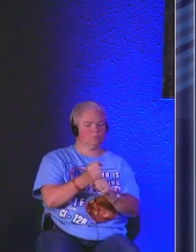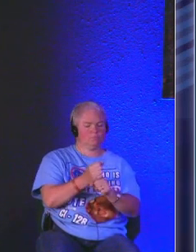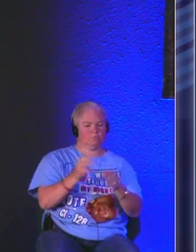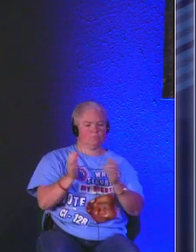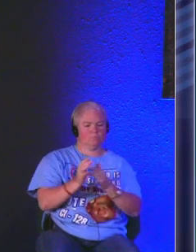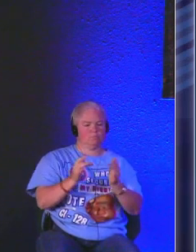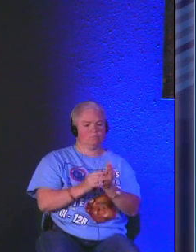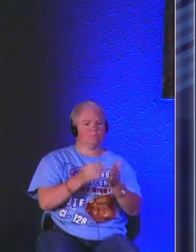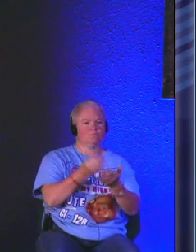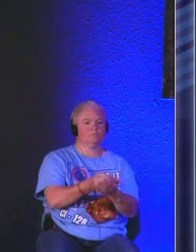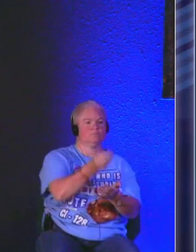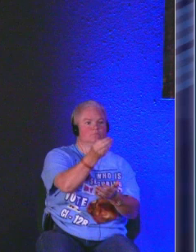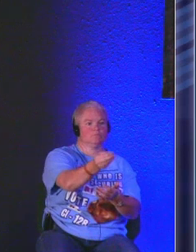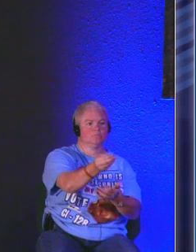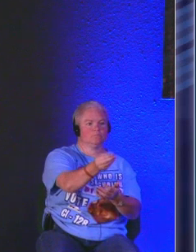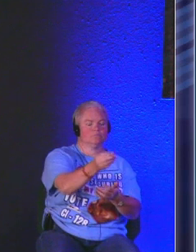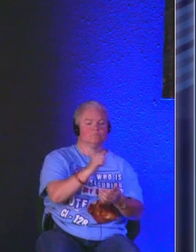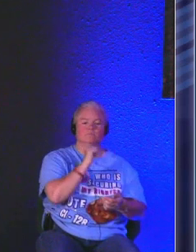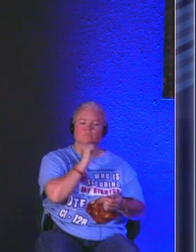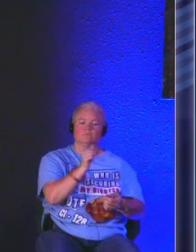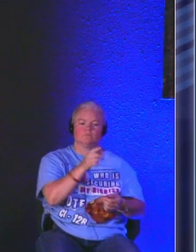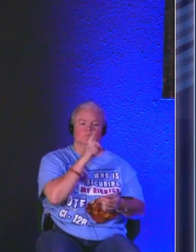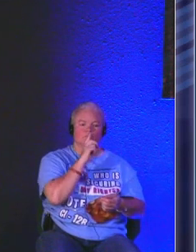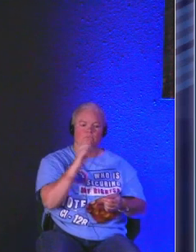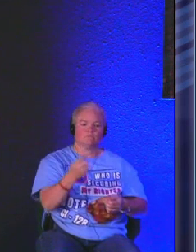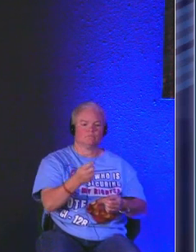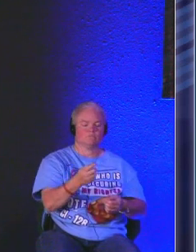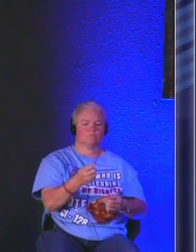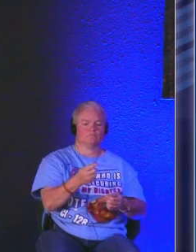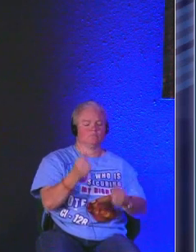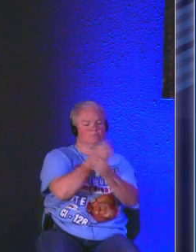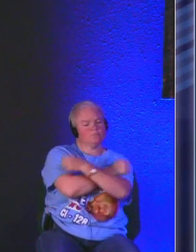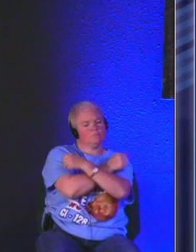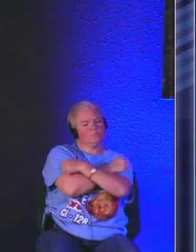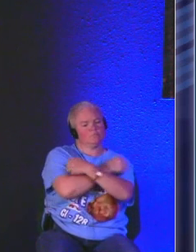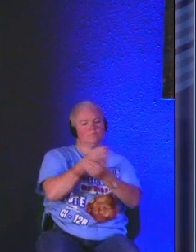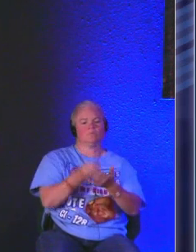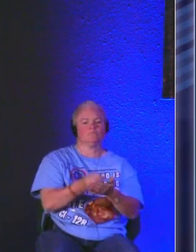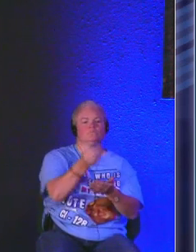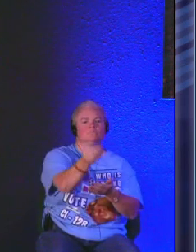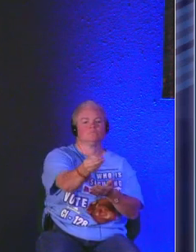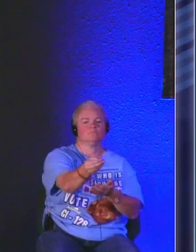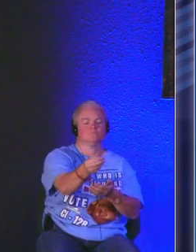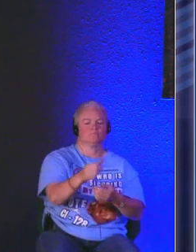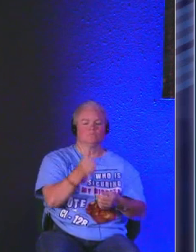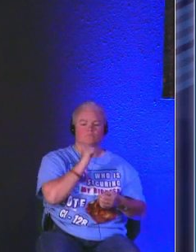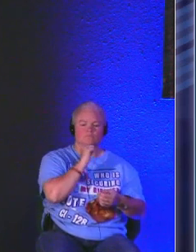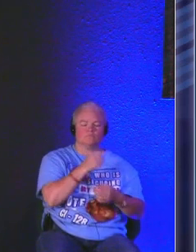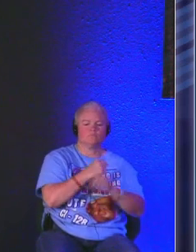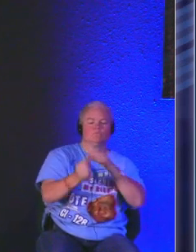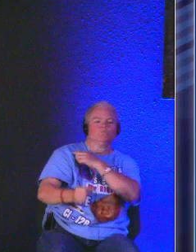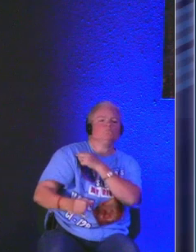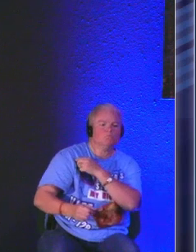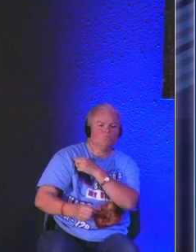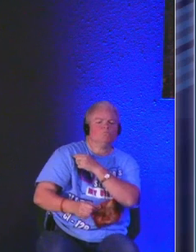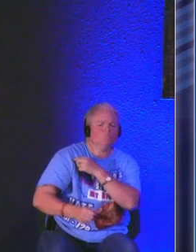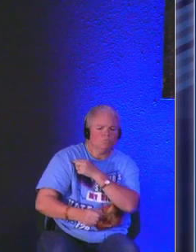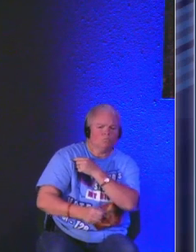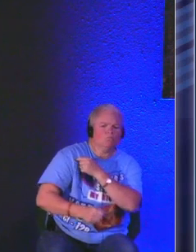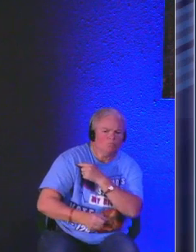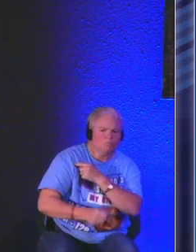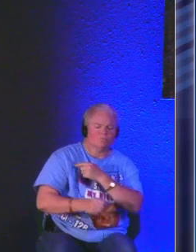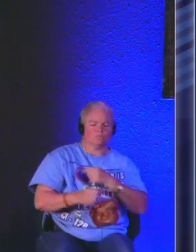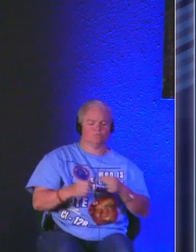we understand that our finances don't control us right the love of money doesn't tug at us as